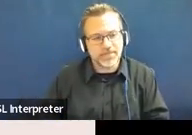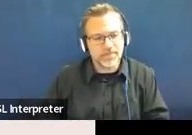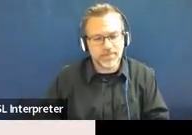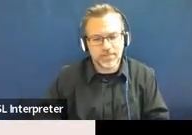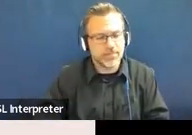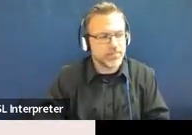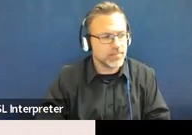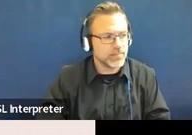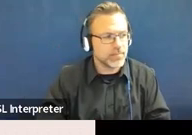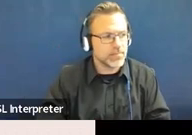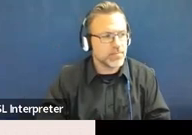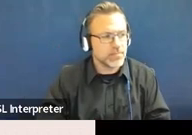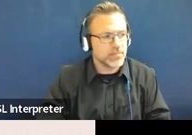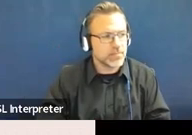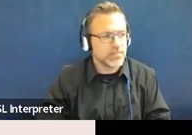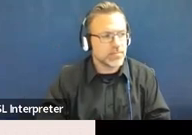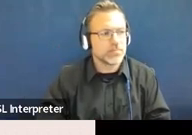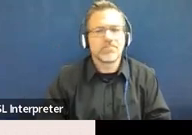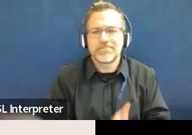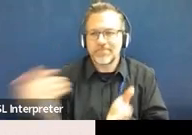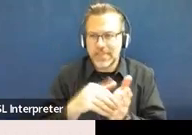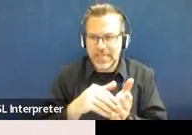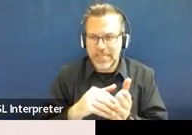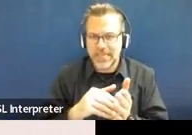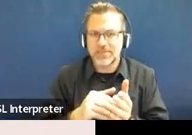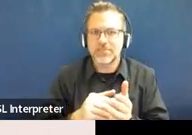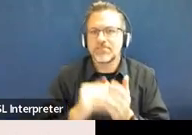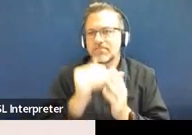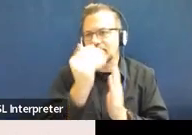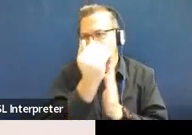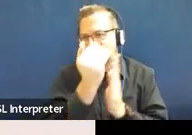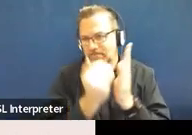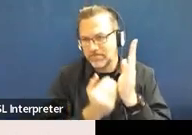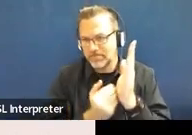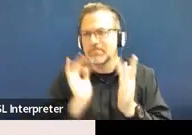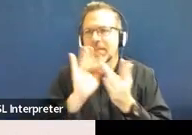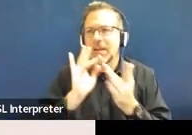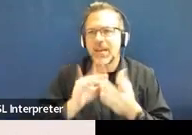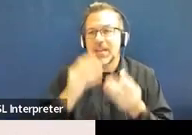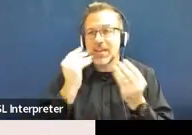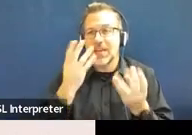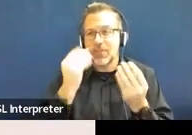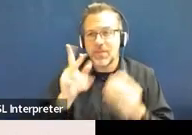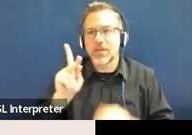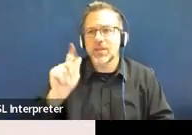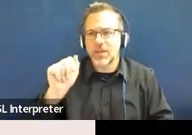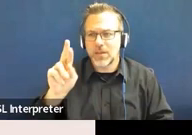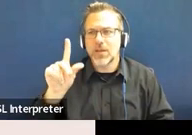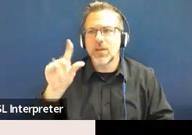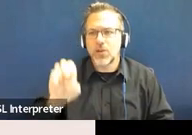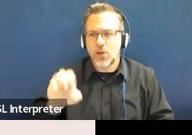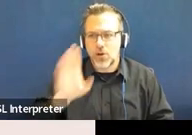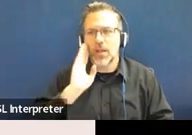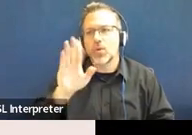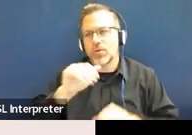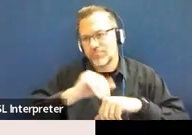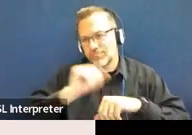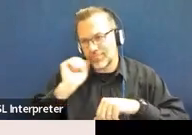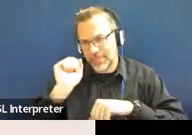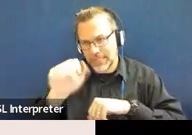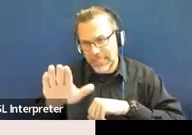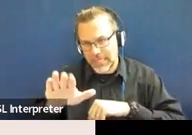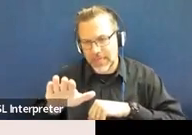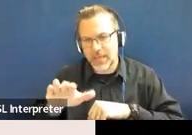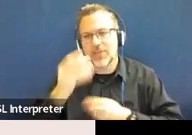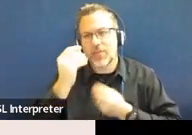Here's our contact information again. When Carly sends out that information, we will include the answer to Karen's